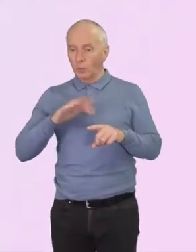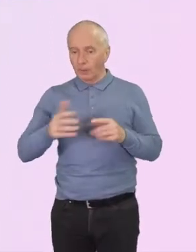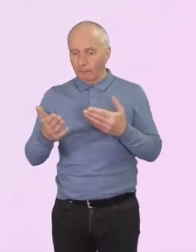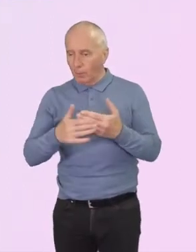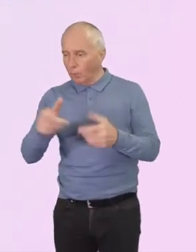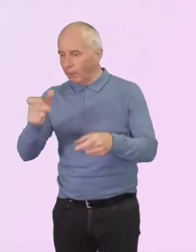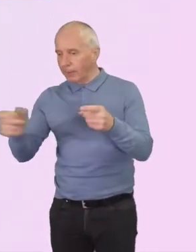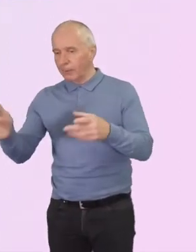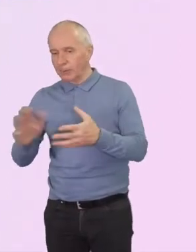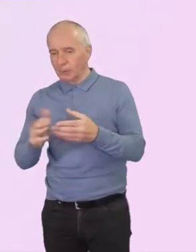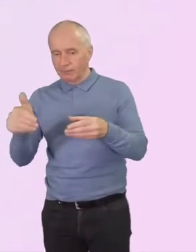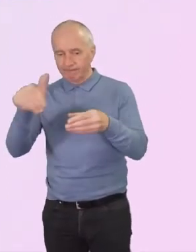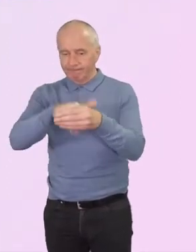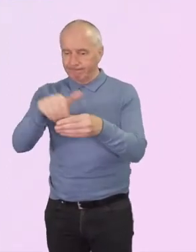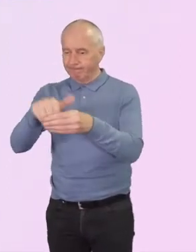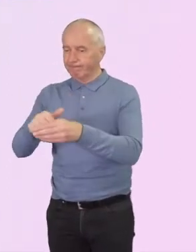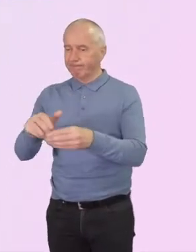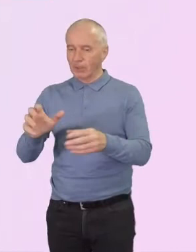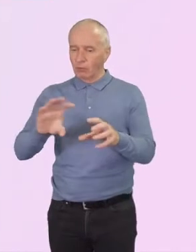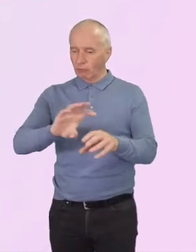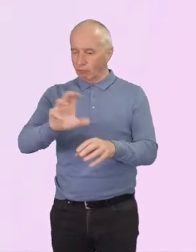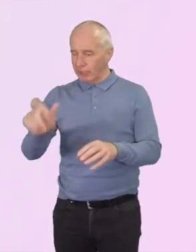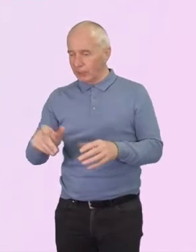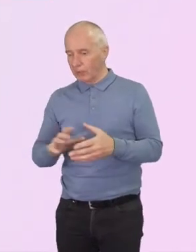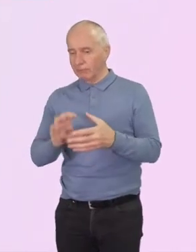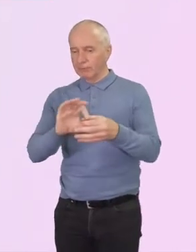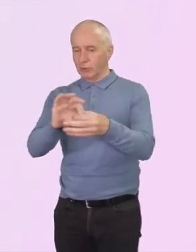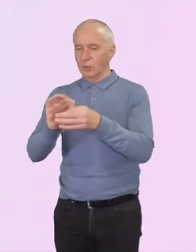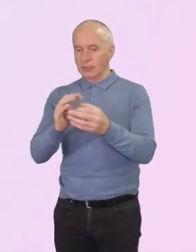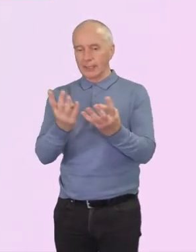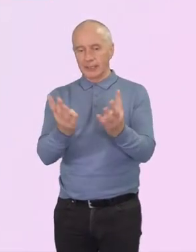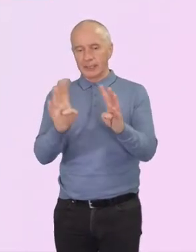regional association teams so please do get in touch.